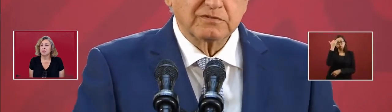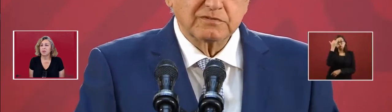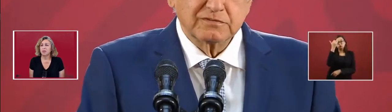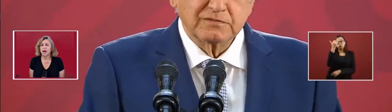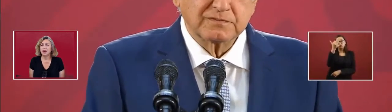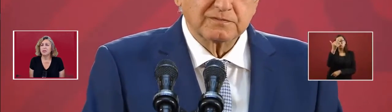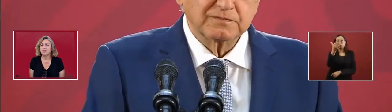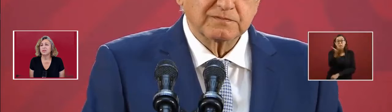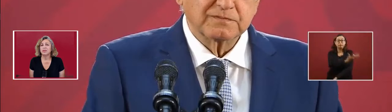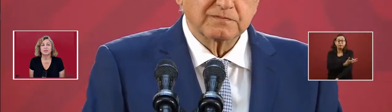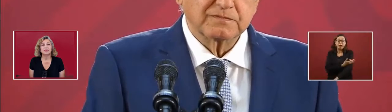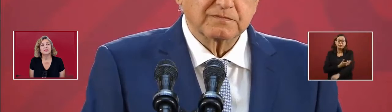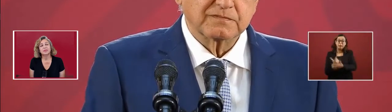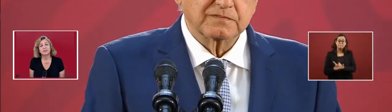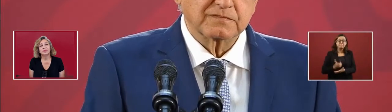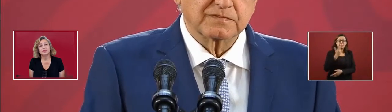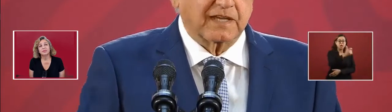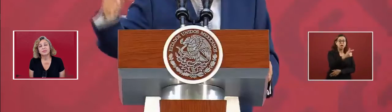Well, how?